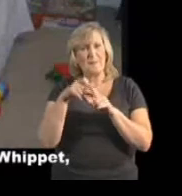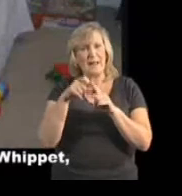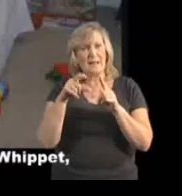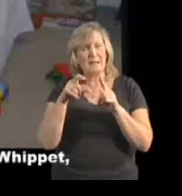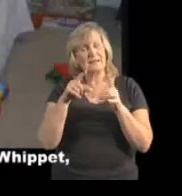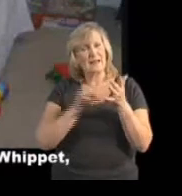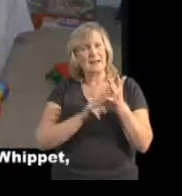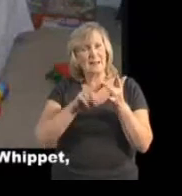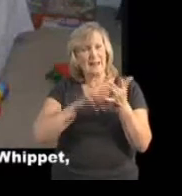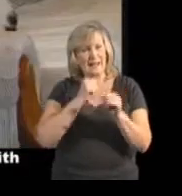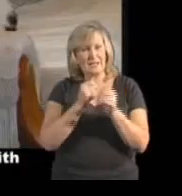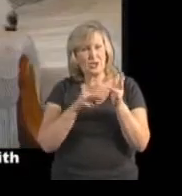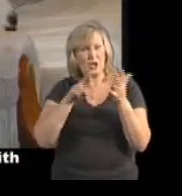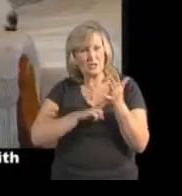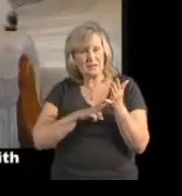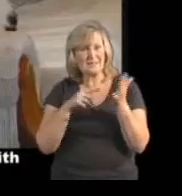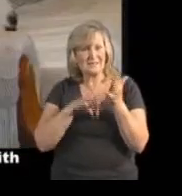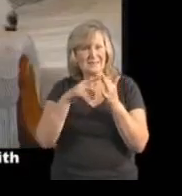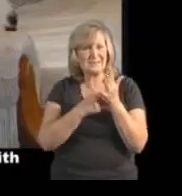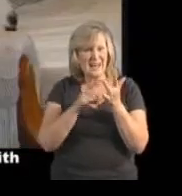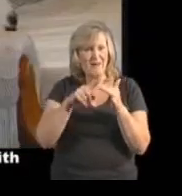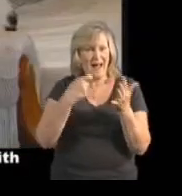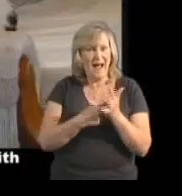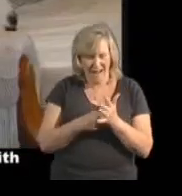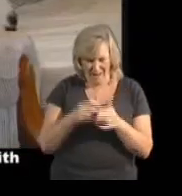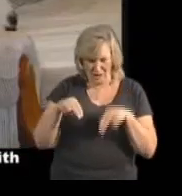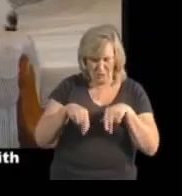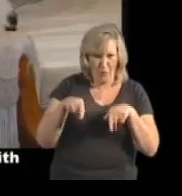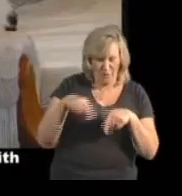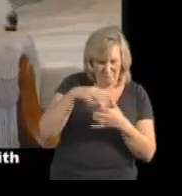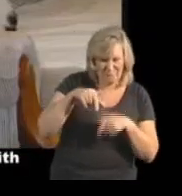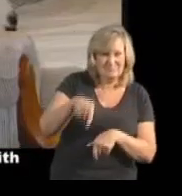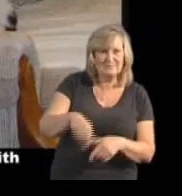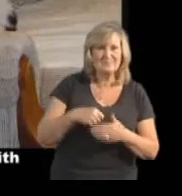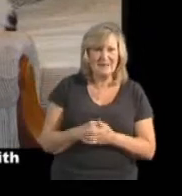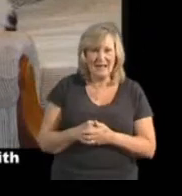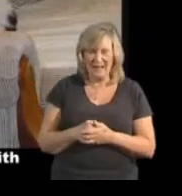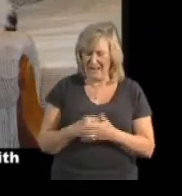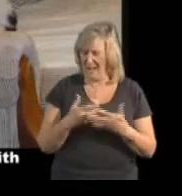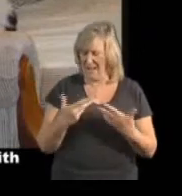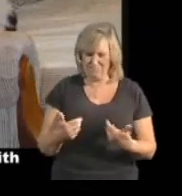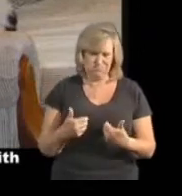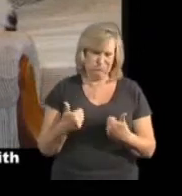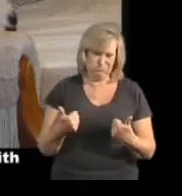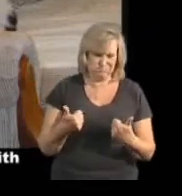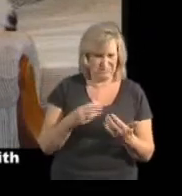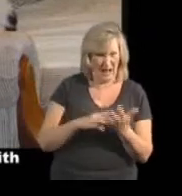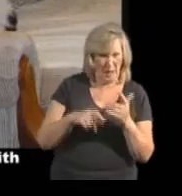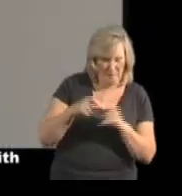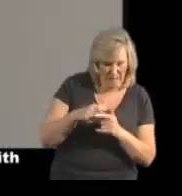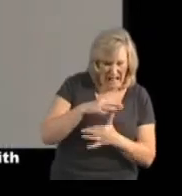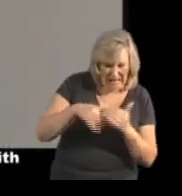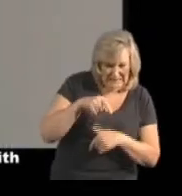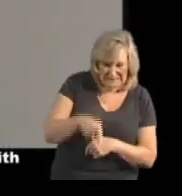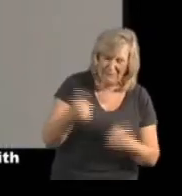terrier. He's crazy mad and he is a thief